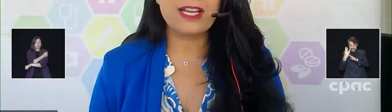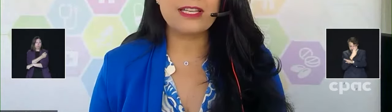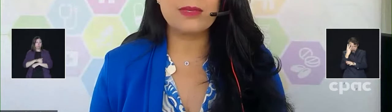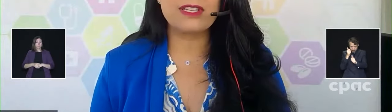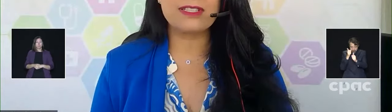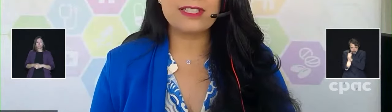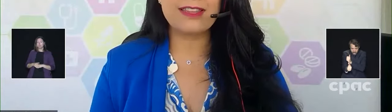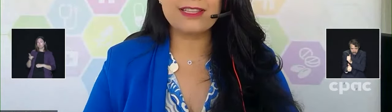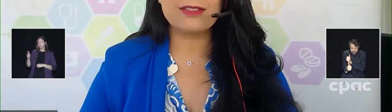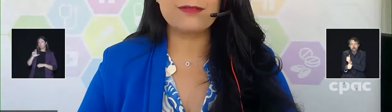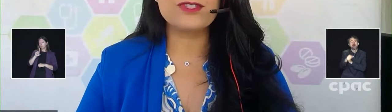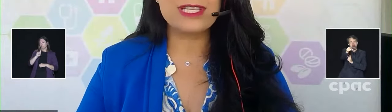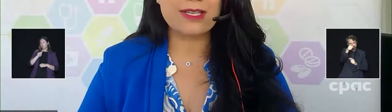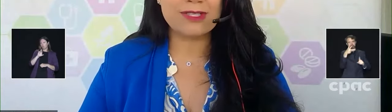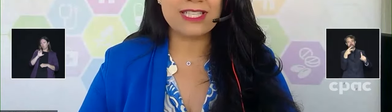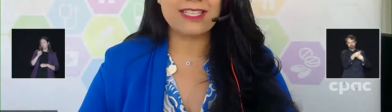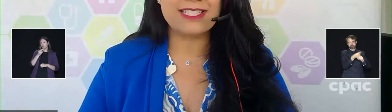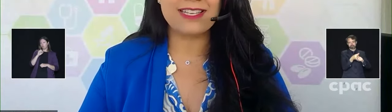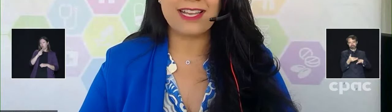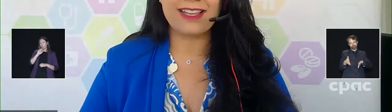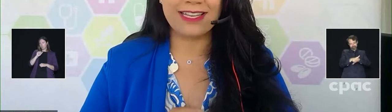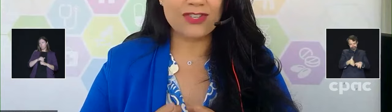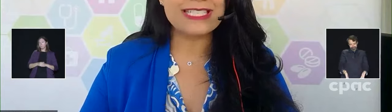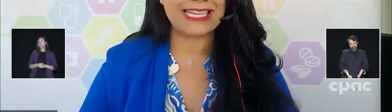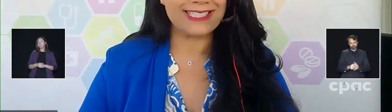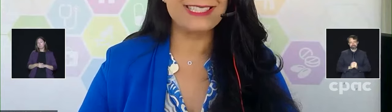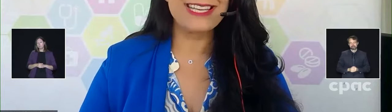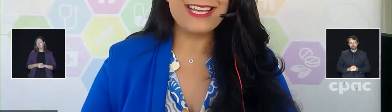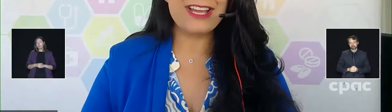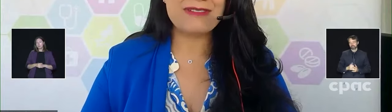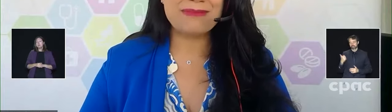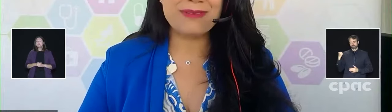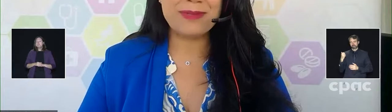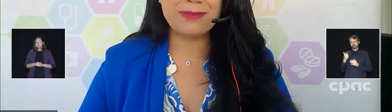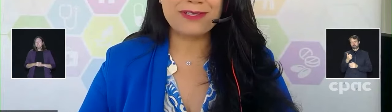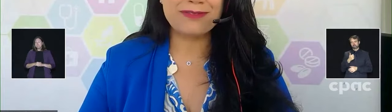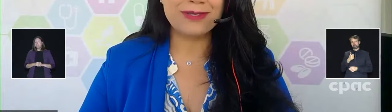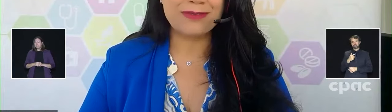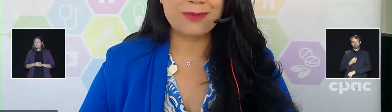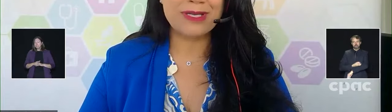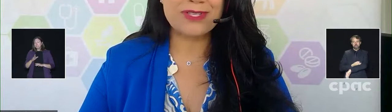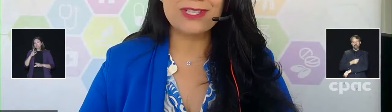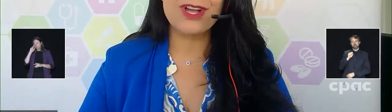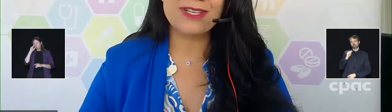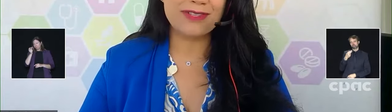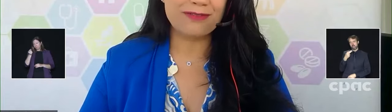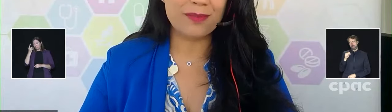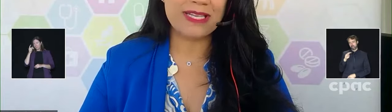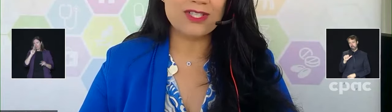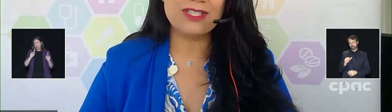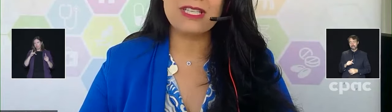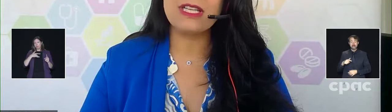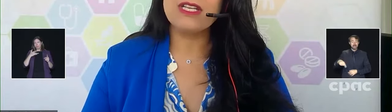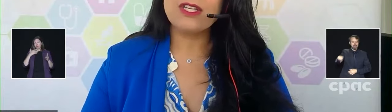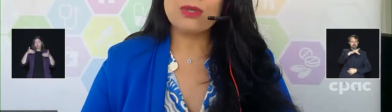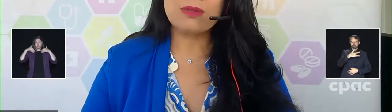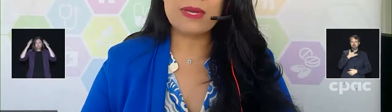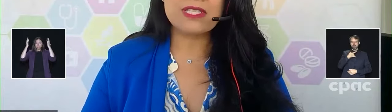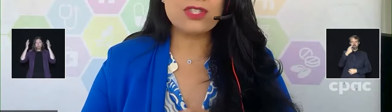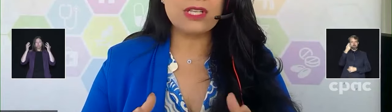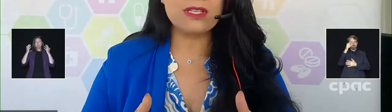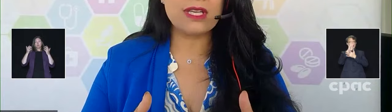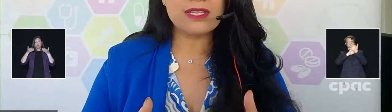I think the first thing I would say is that I understand that people can feel overwhelmed. There's a lot of information. And